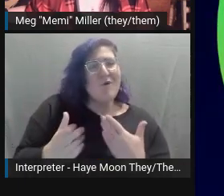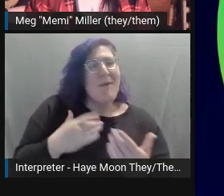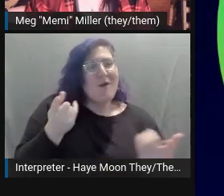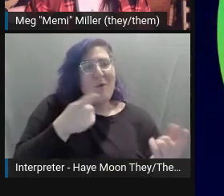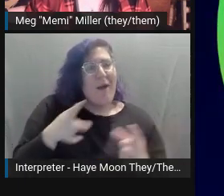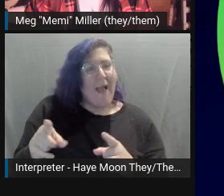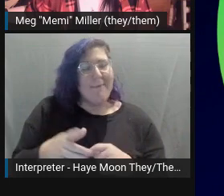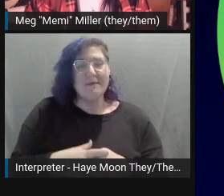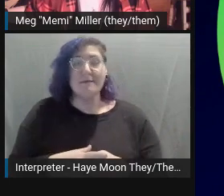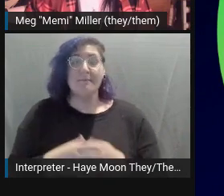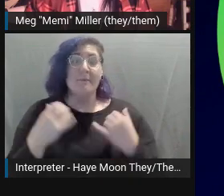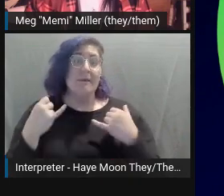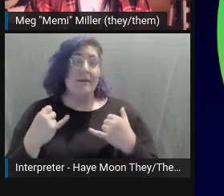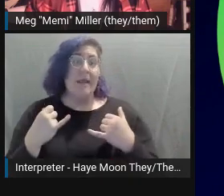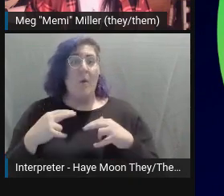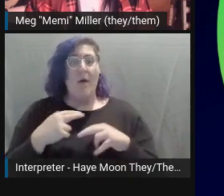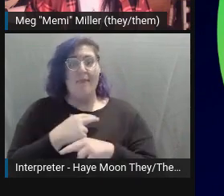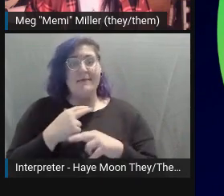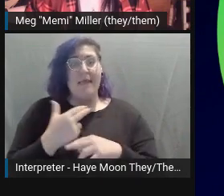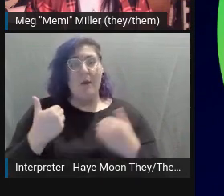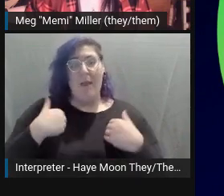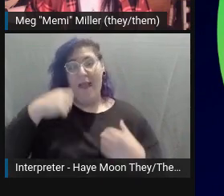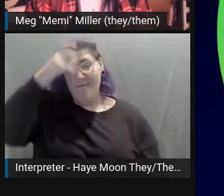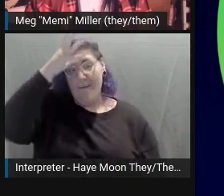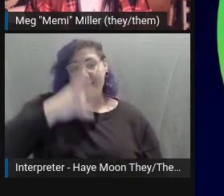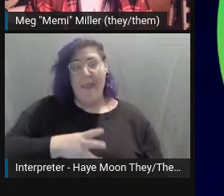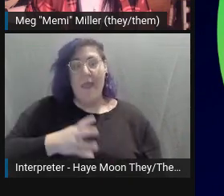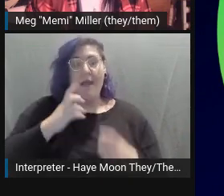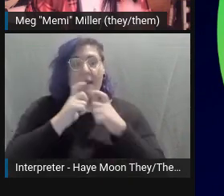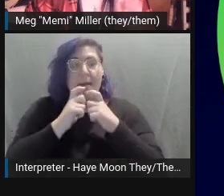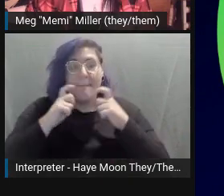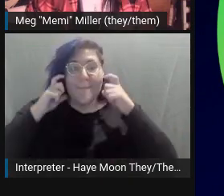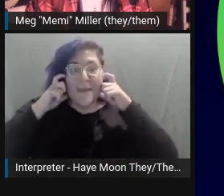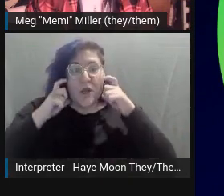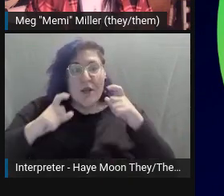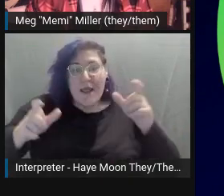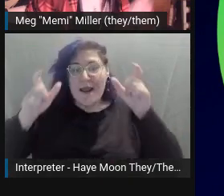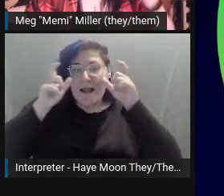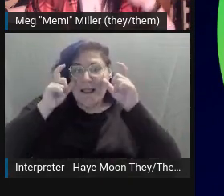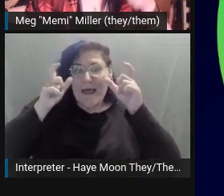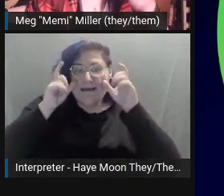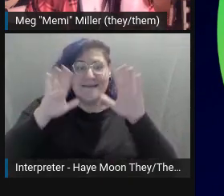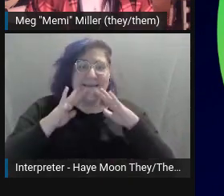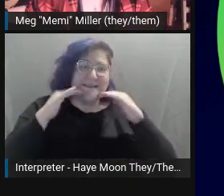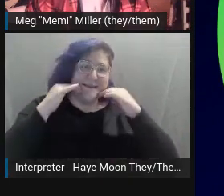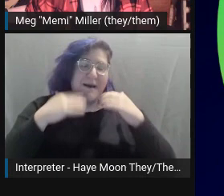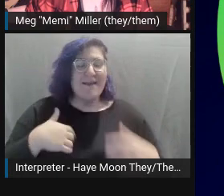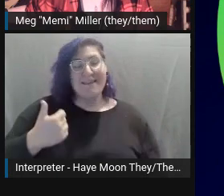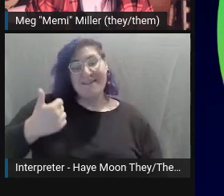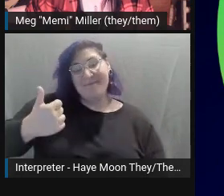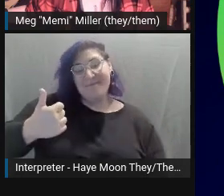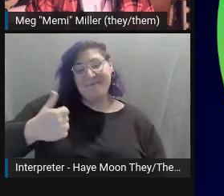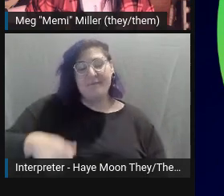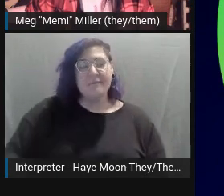On this slide, we have an image of a man in beard, with a beard and glasses, smiling at the camera and giving a thumbs up.